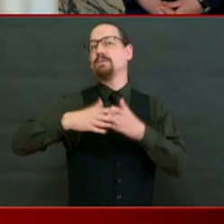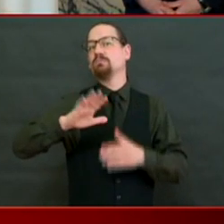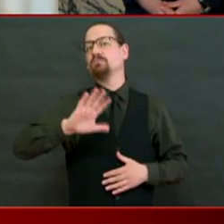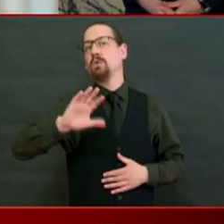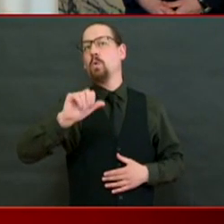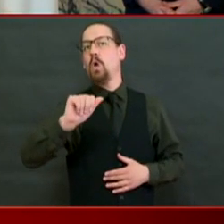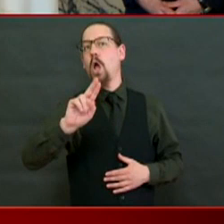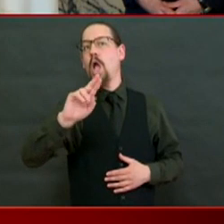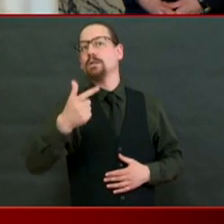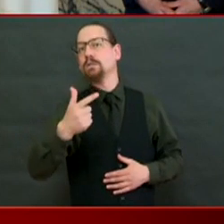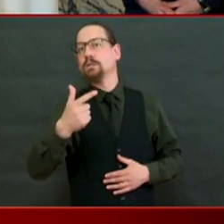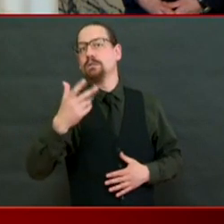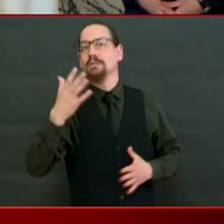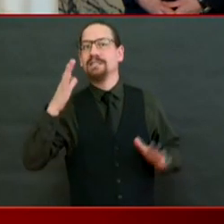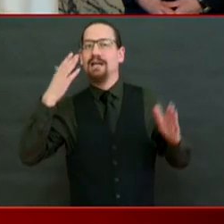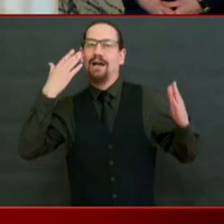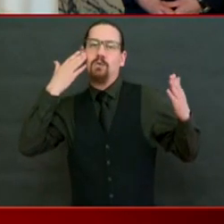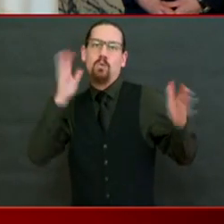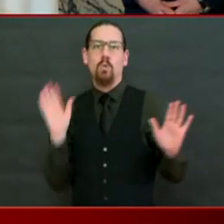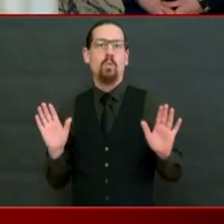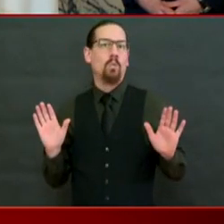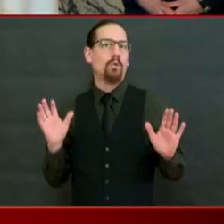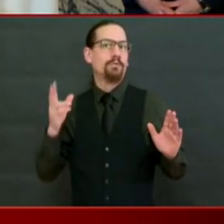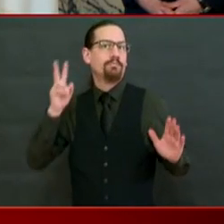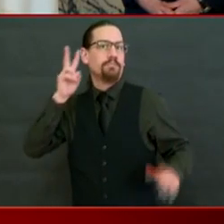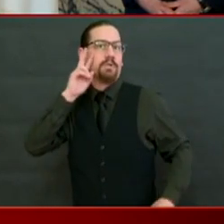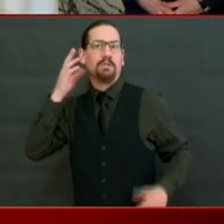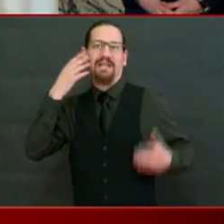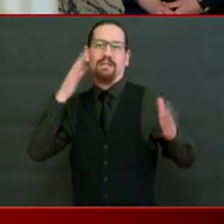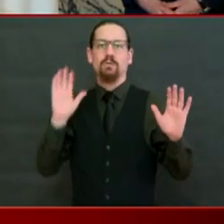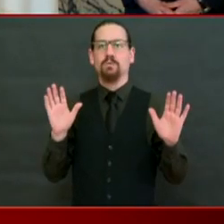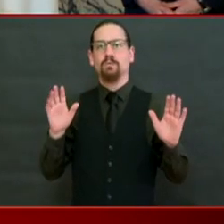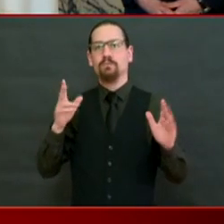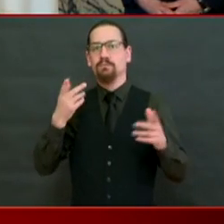lift the social gatherings from, say, 50 to 100.